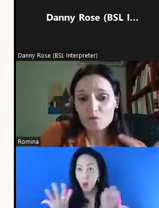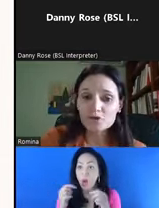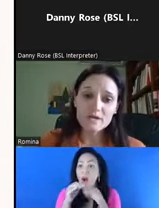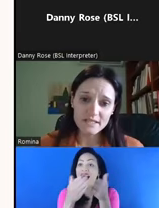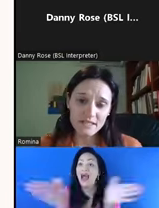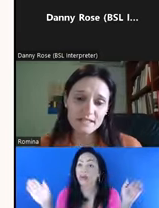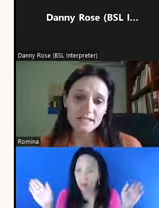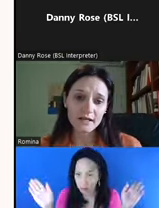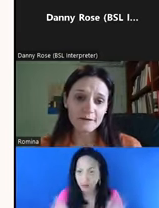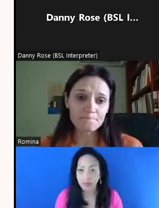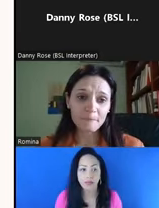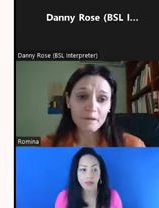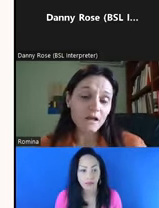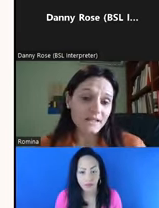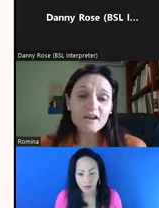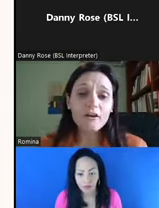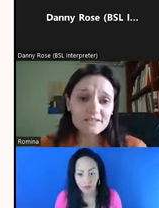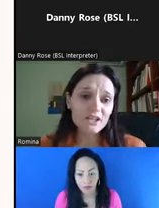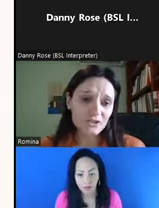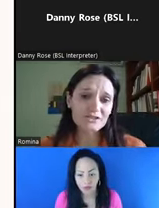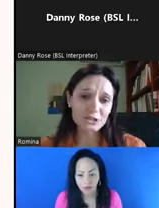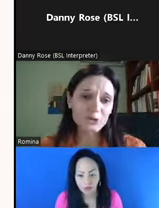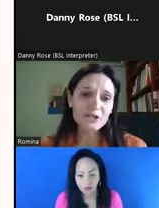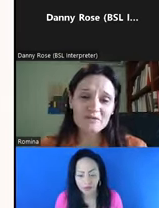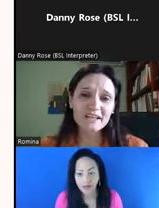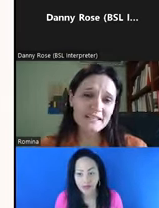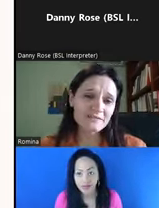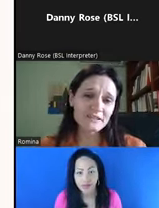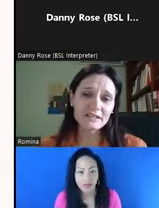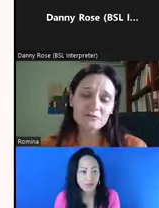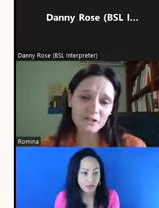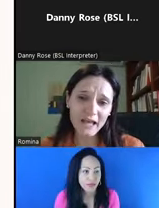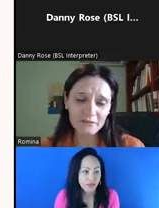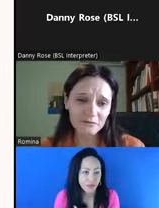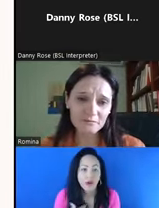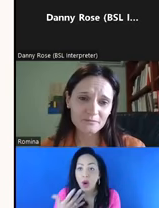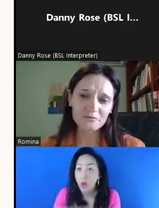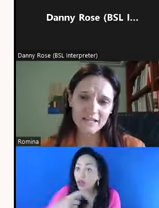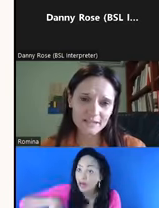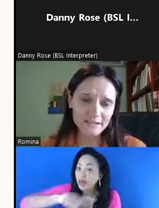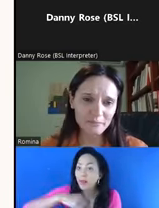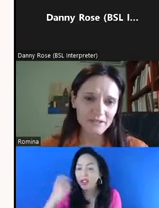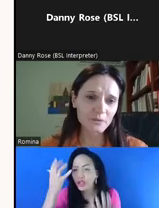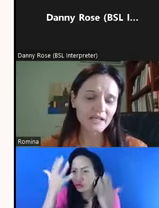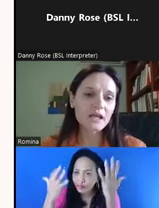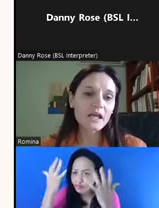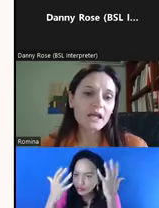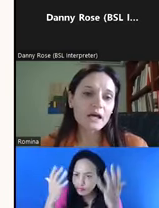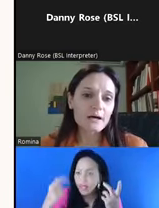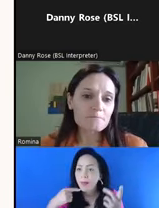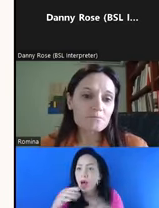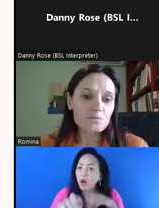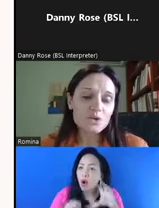move towards this, I guess, cultivation of a decolonial reflexivity for a lack of phrasing it in a better way.